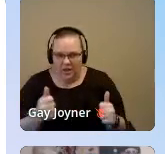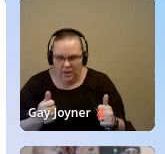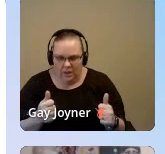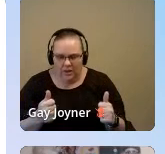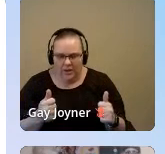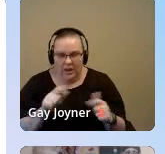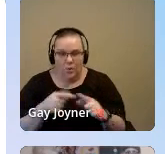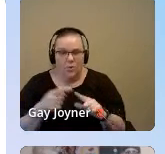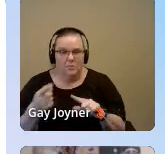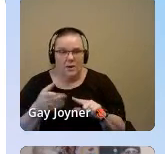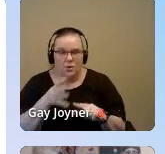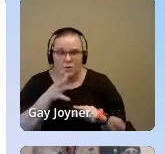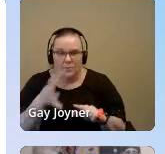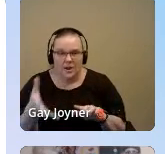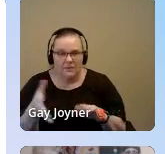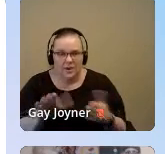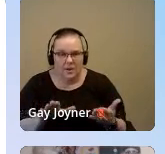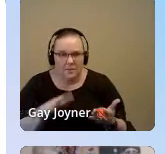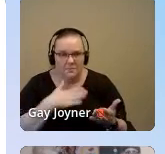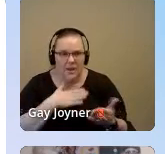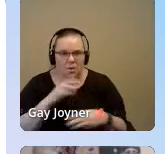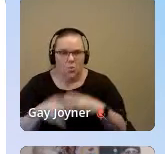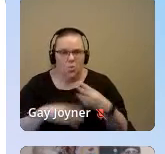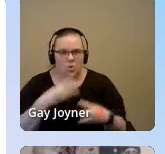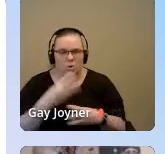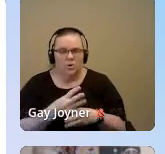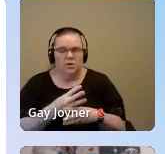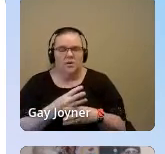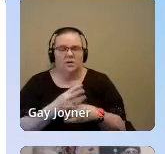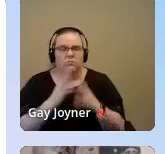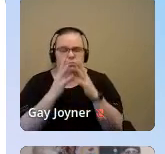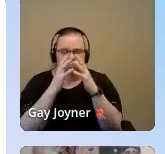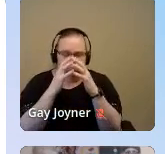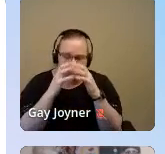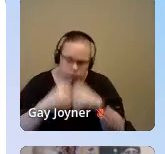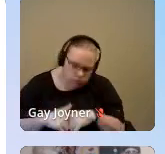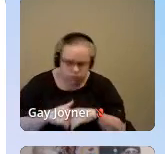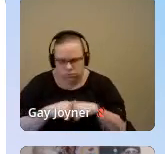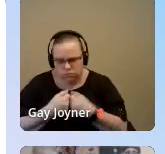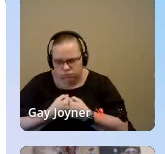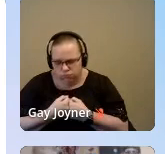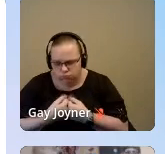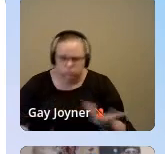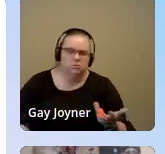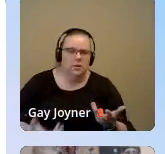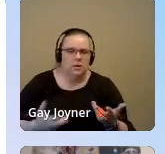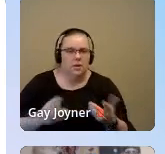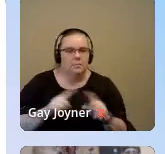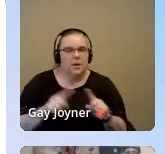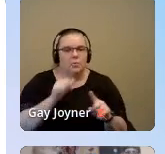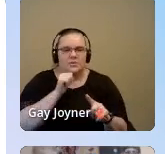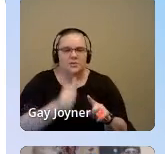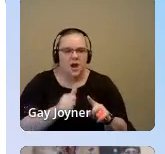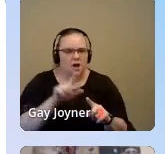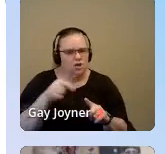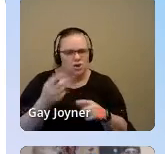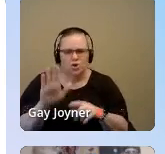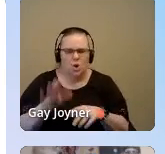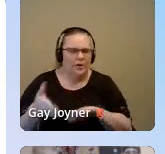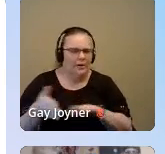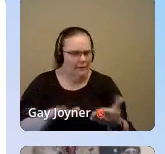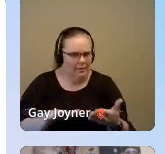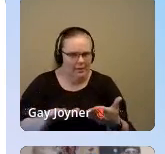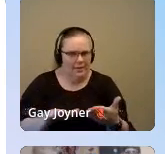And when she died, my world fell apart. Now it wasn't just her death. It was rejection from my Black community. It was